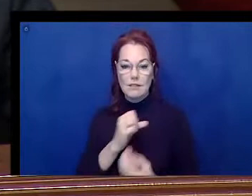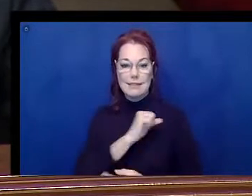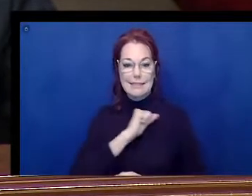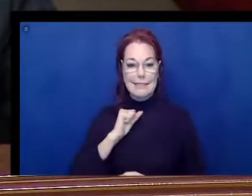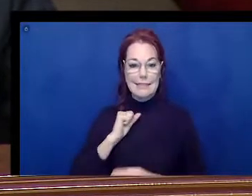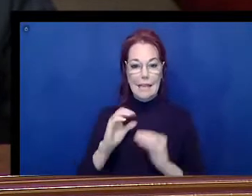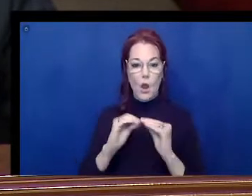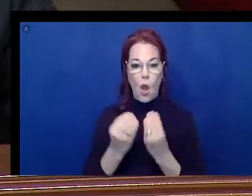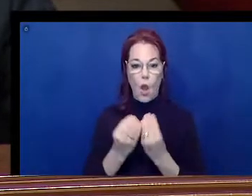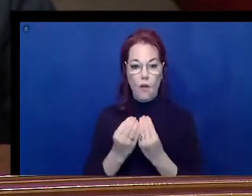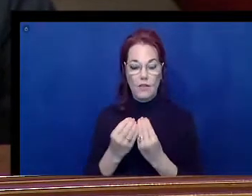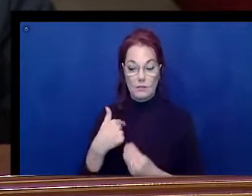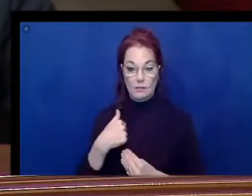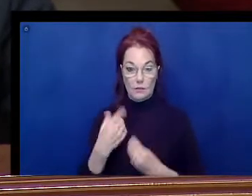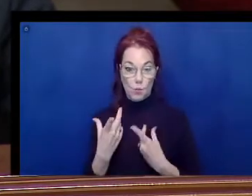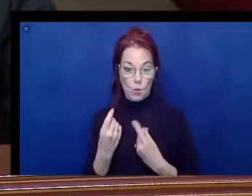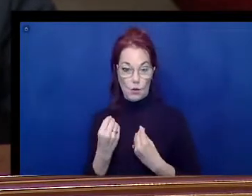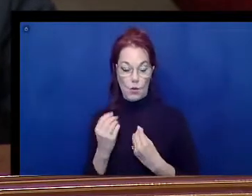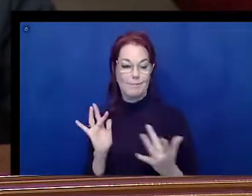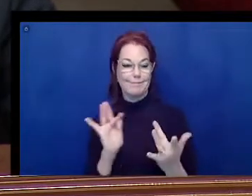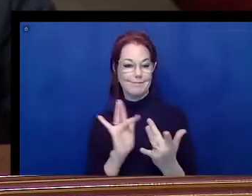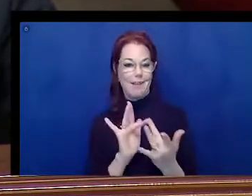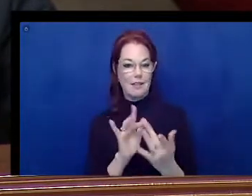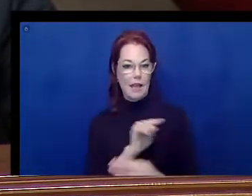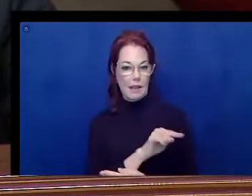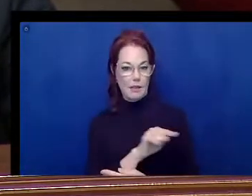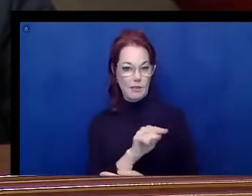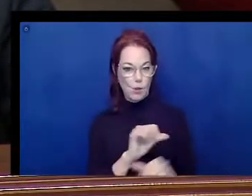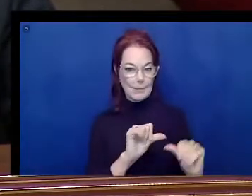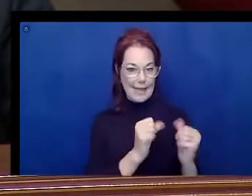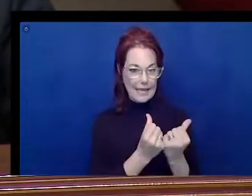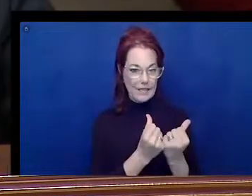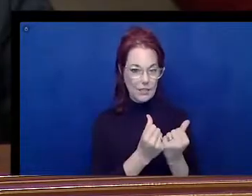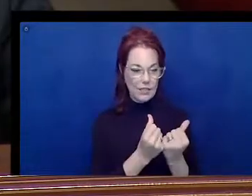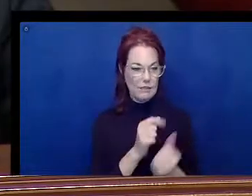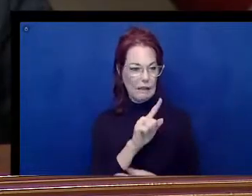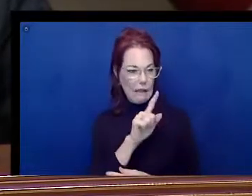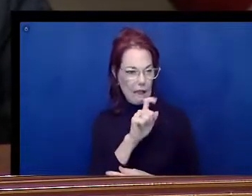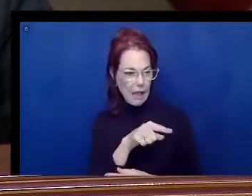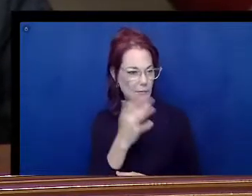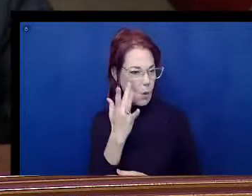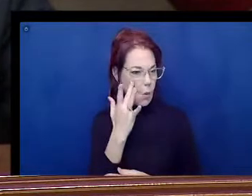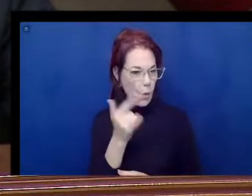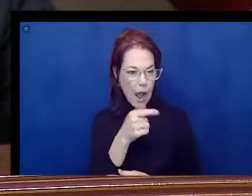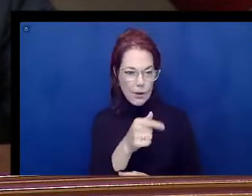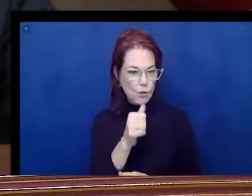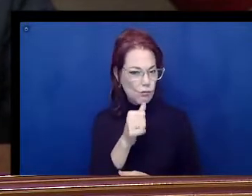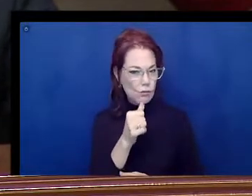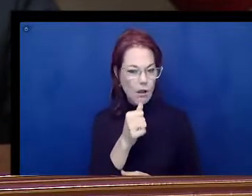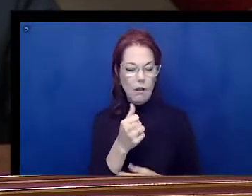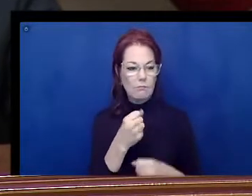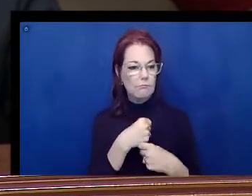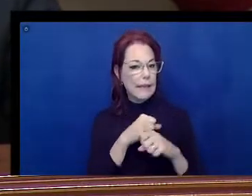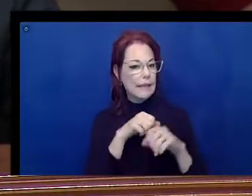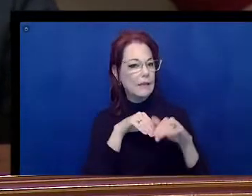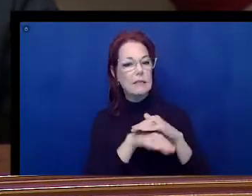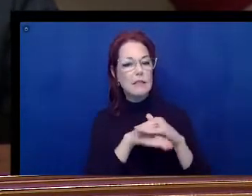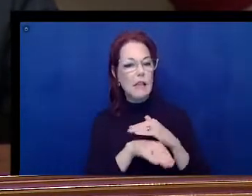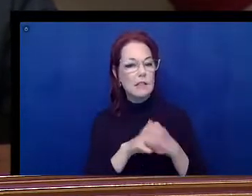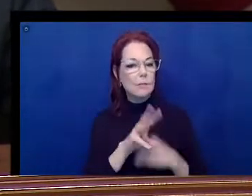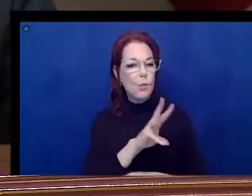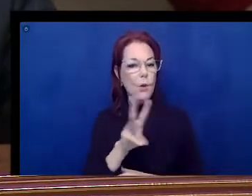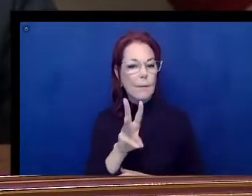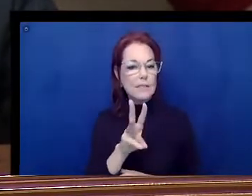those various agencies to see why they're not maybe putting the resources, putting the effort to it, when that is